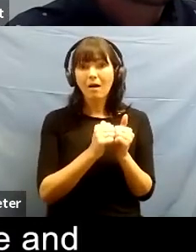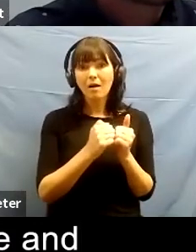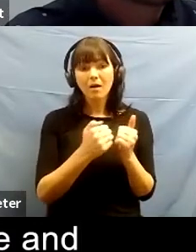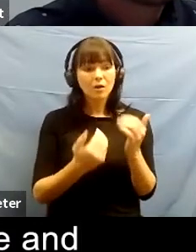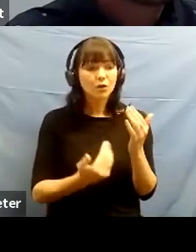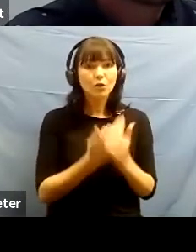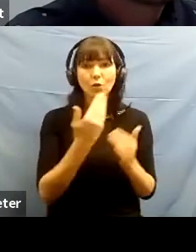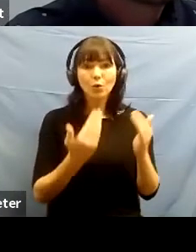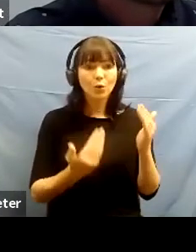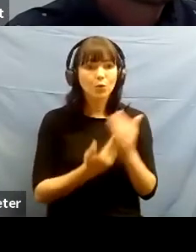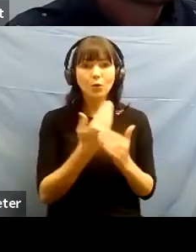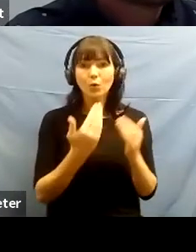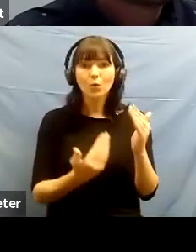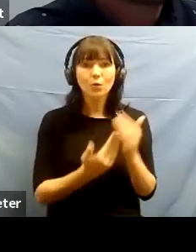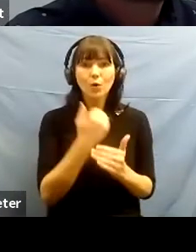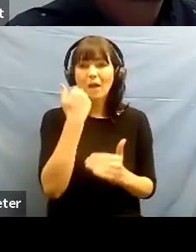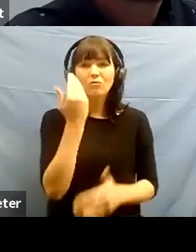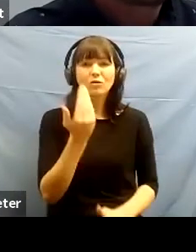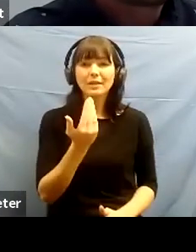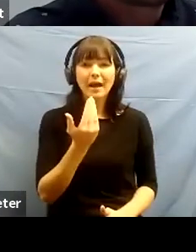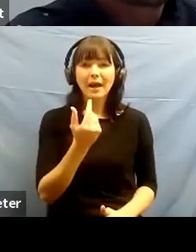really safe and held by that